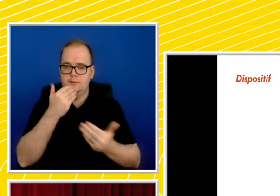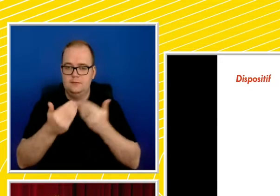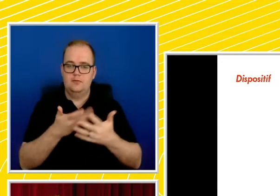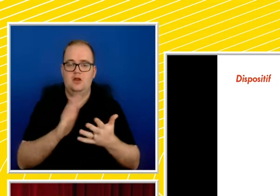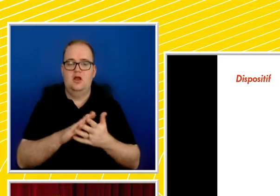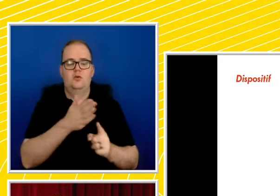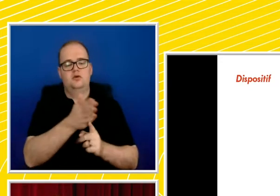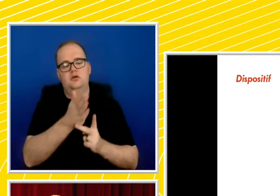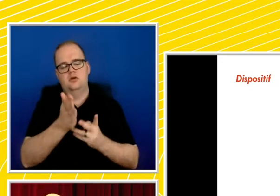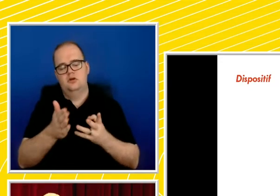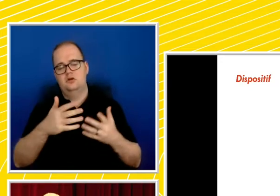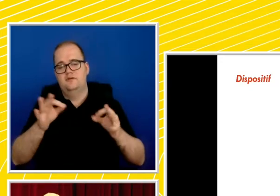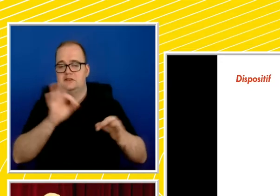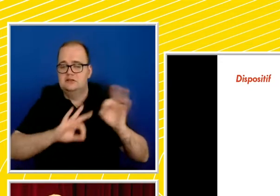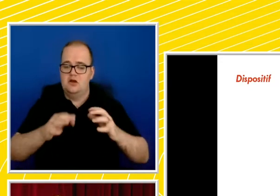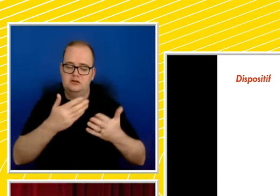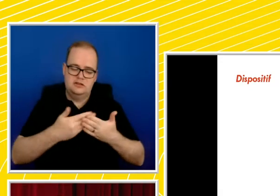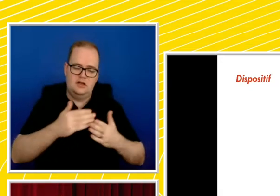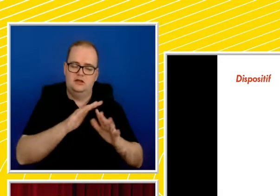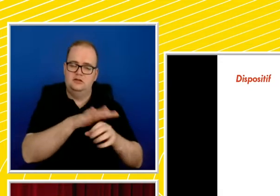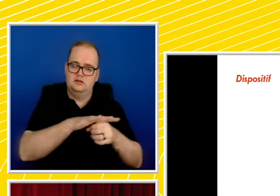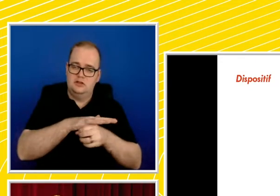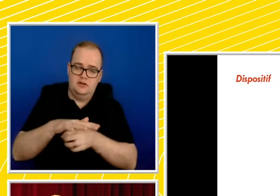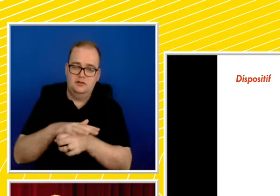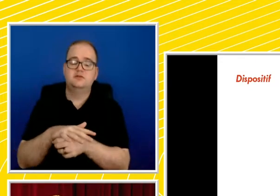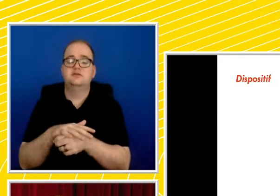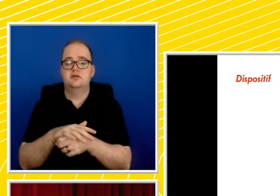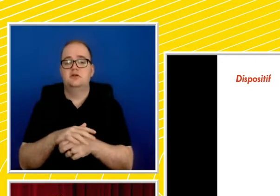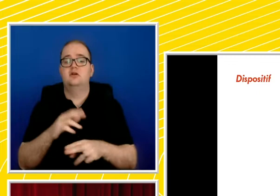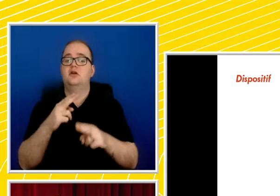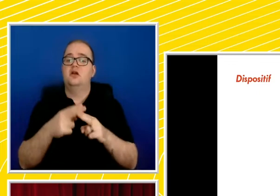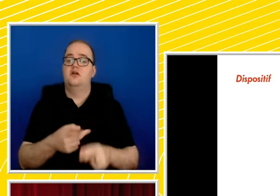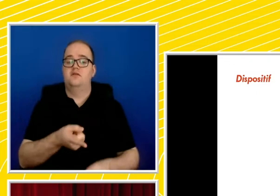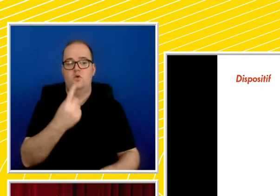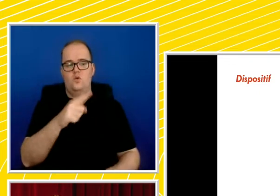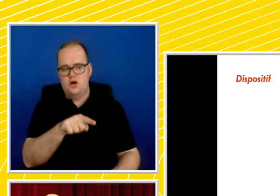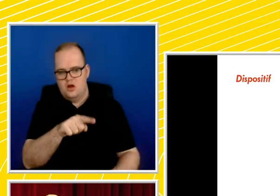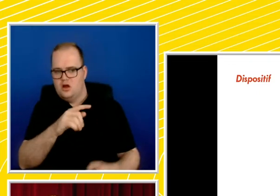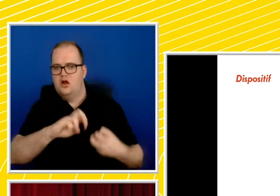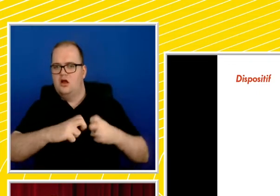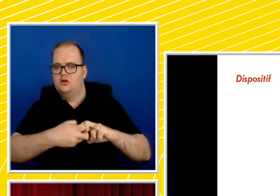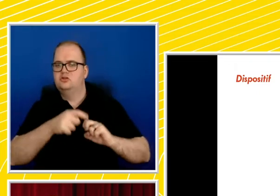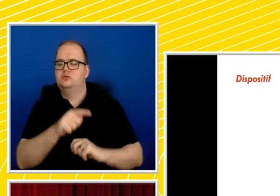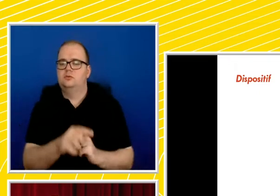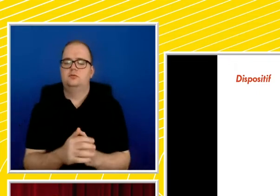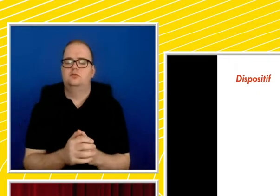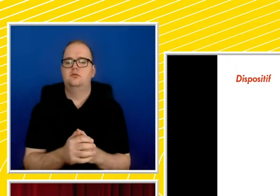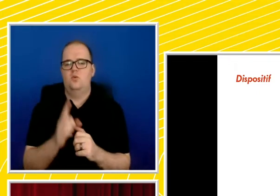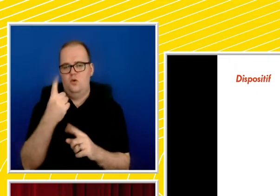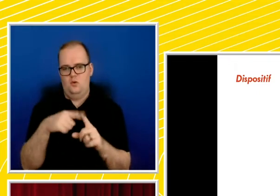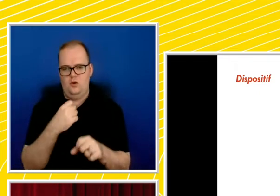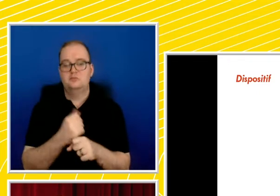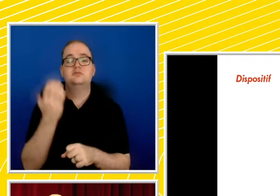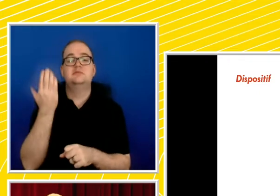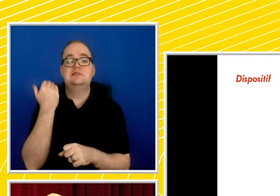responses or laws in response to a defined or perceived crisis. An obvious example of this is the recent exercise